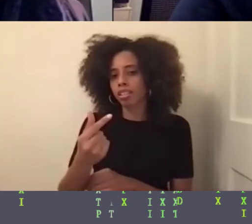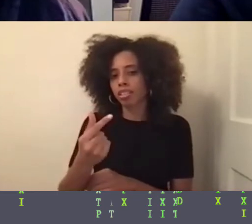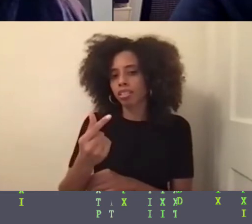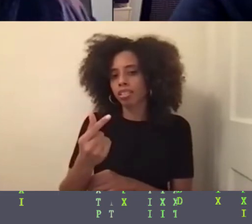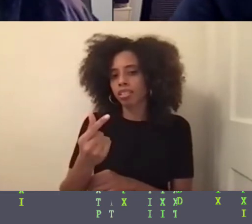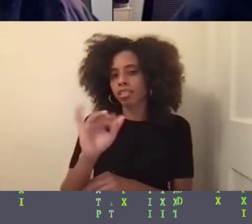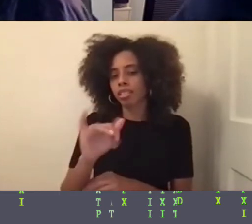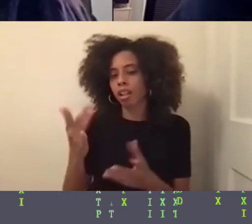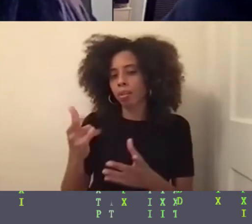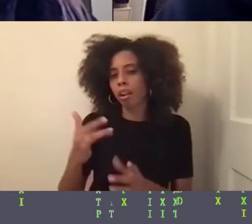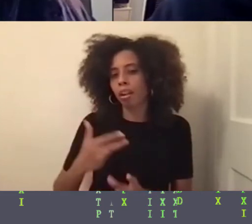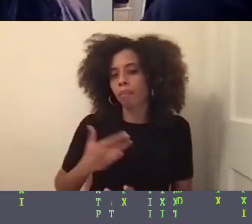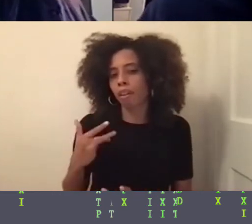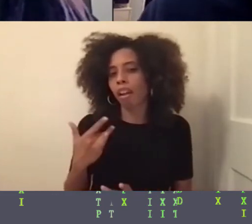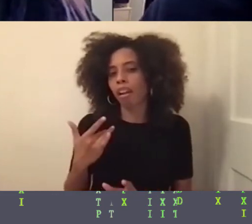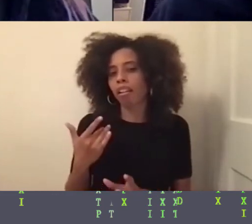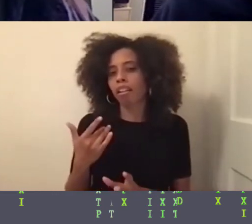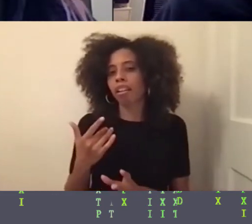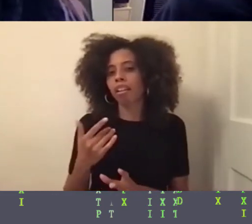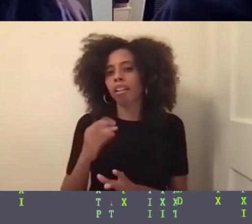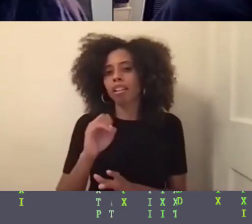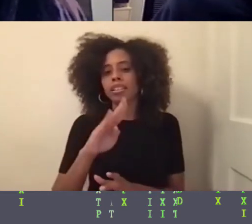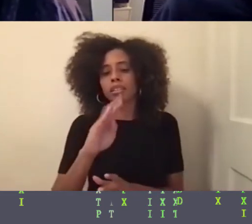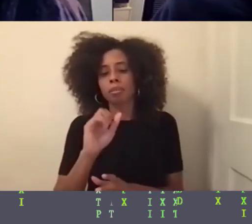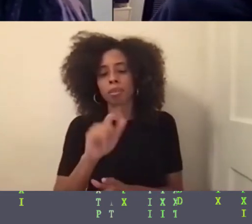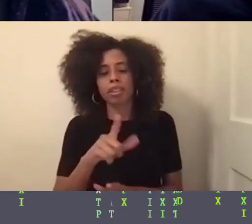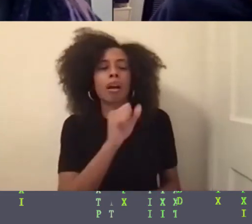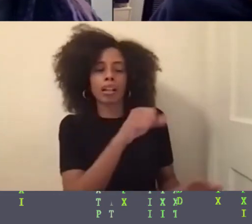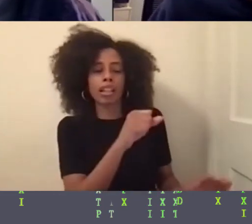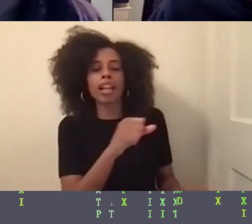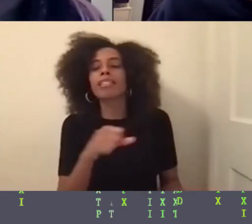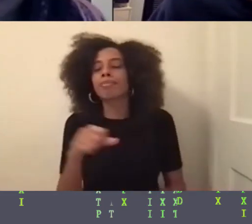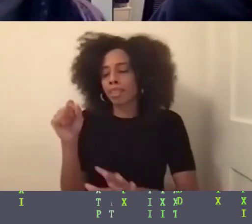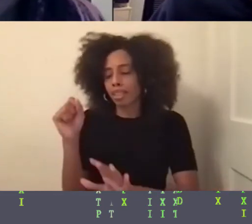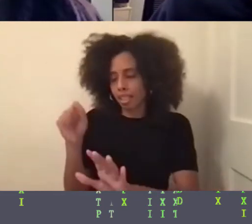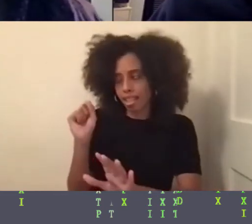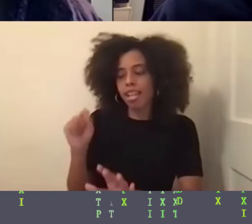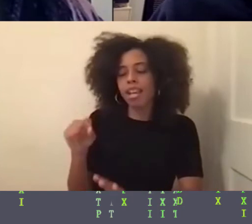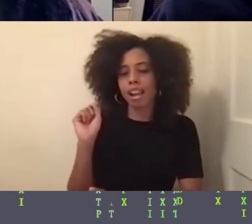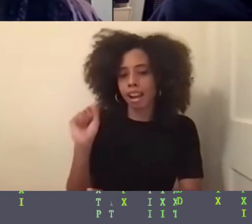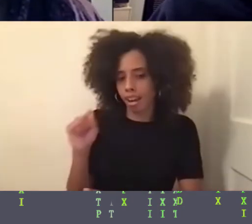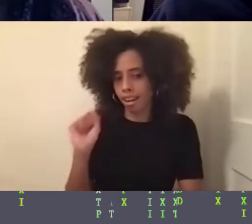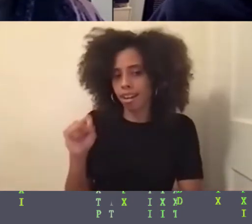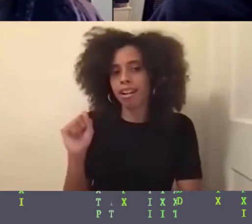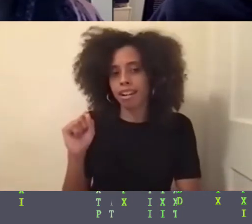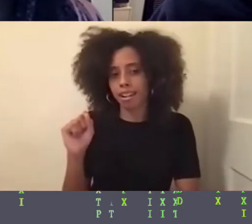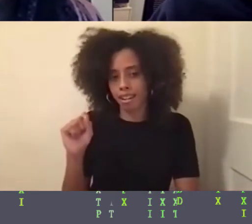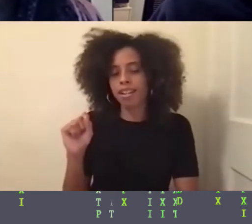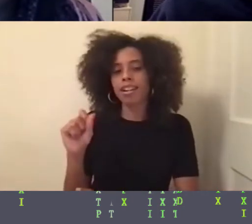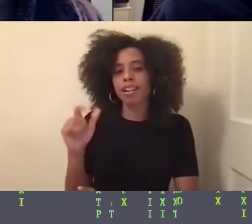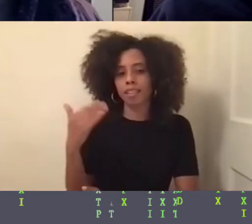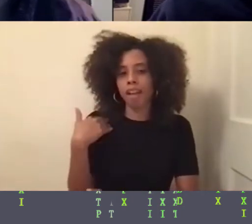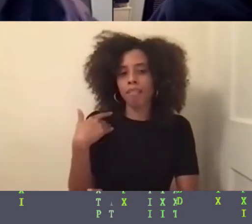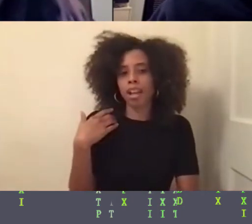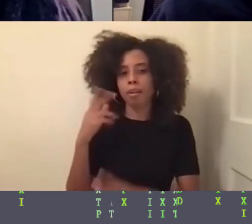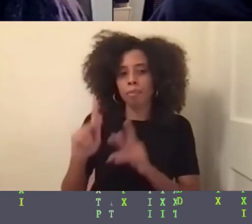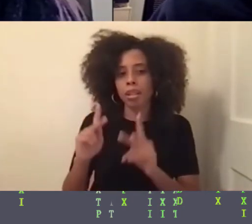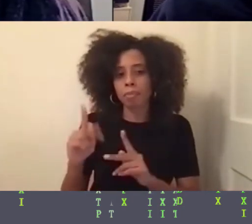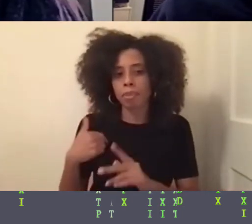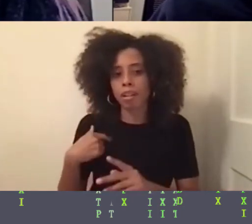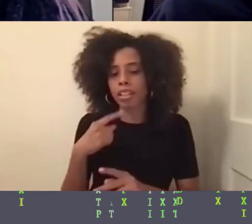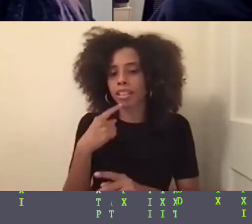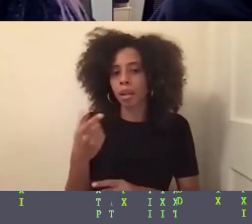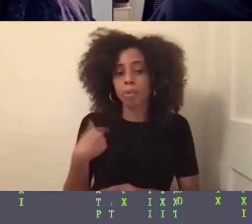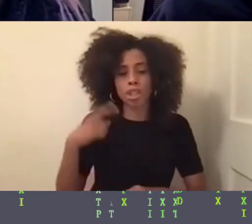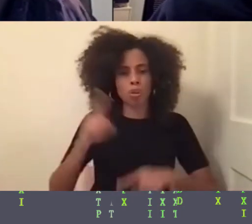that, could be, yeah, I could, yeah, I could definitely. Yeah. Because I've had people tell me, oh, you can't act this